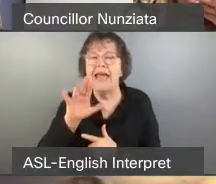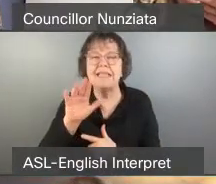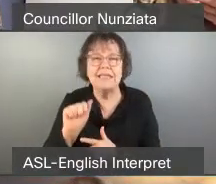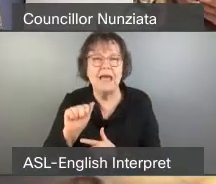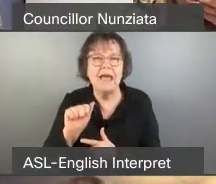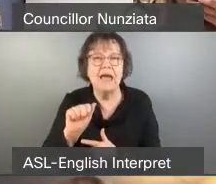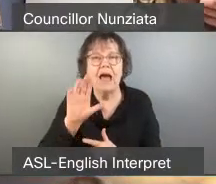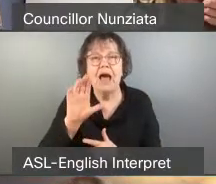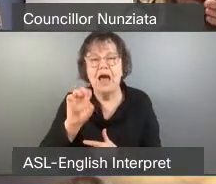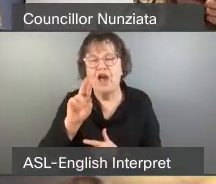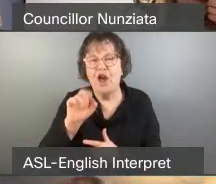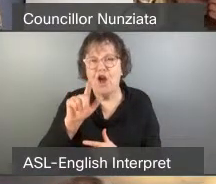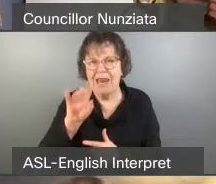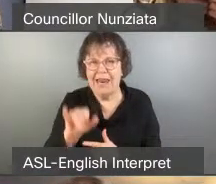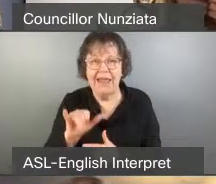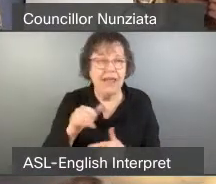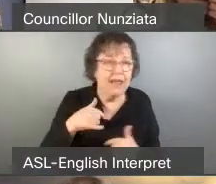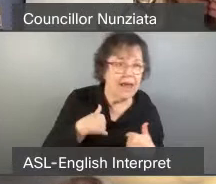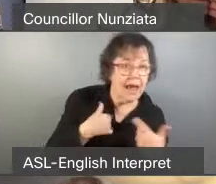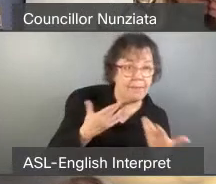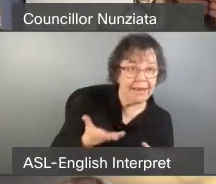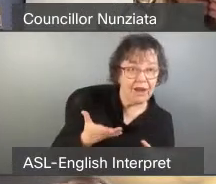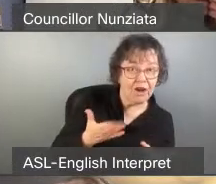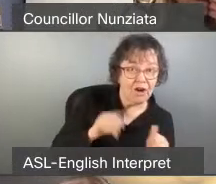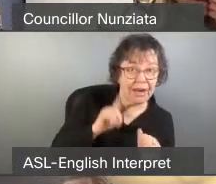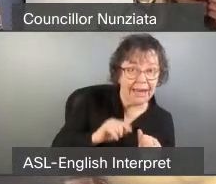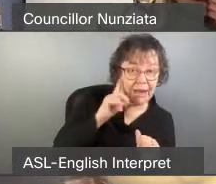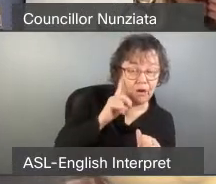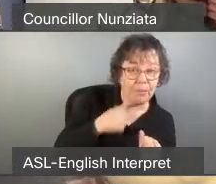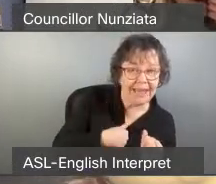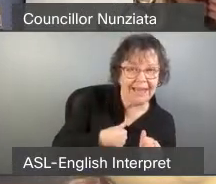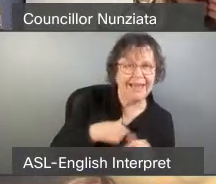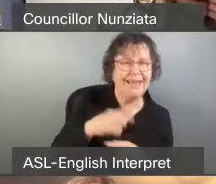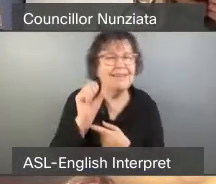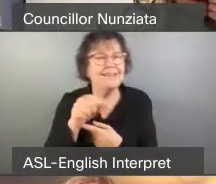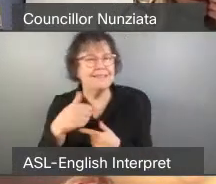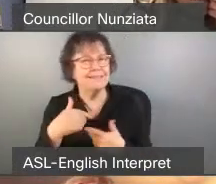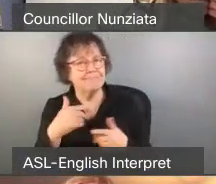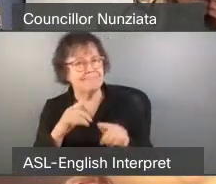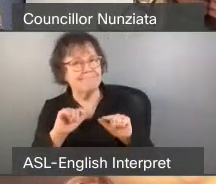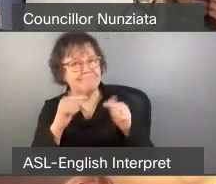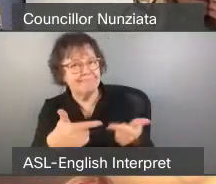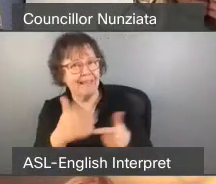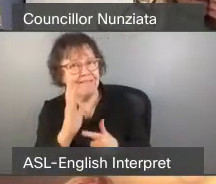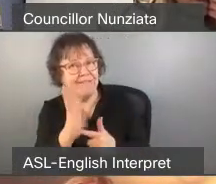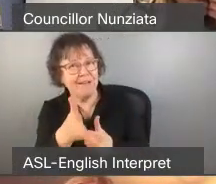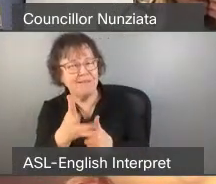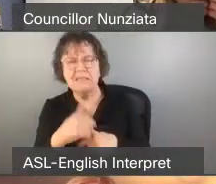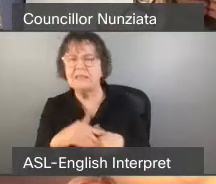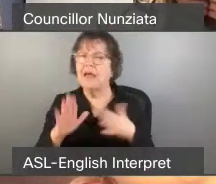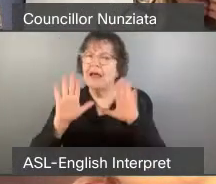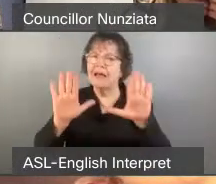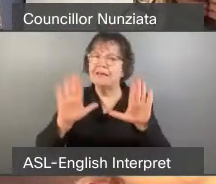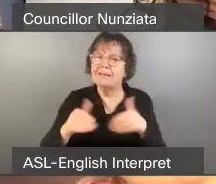here. Excellent. Go ahead. I'm here. Can you hear me? We can hear you got 5 minutes. Excellent. Thank you.